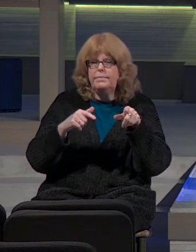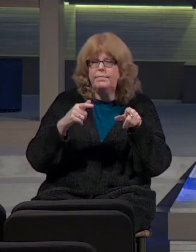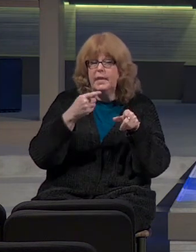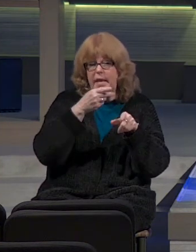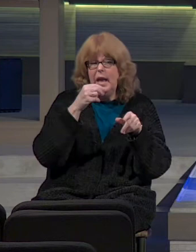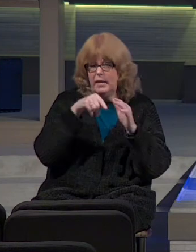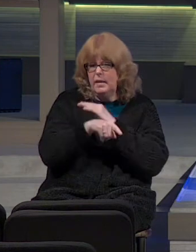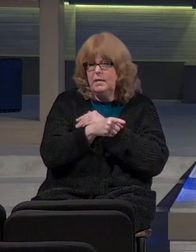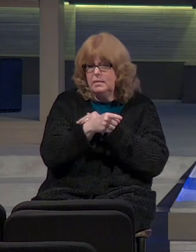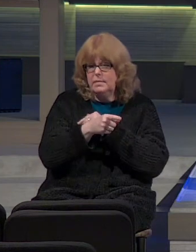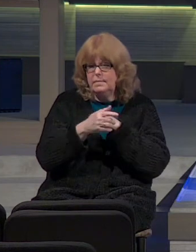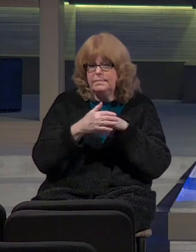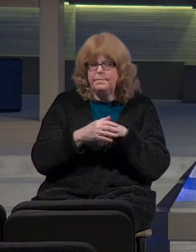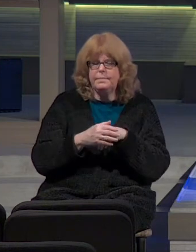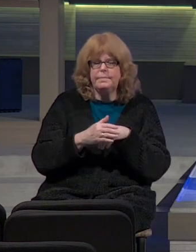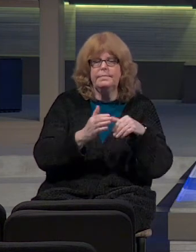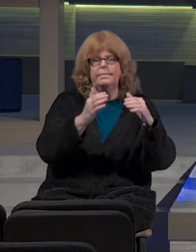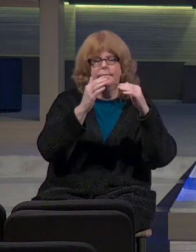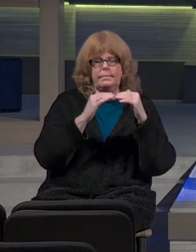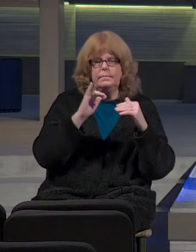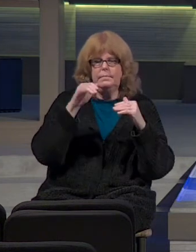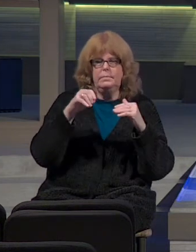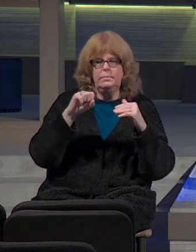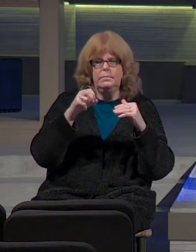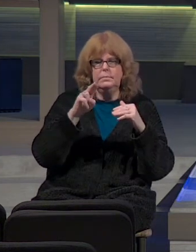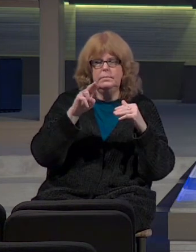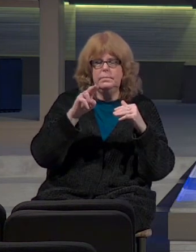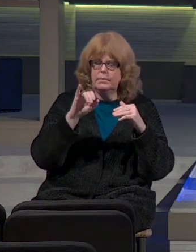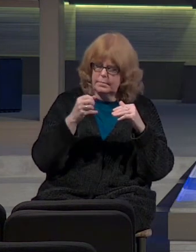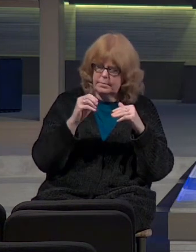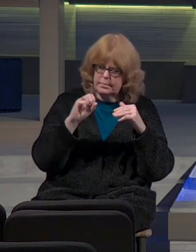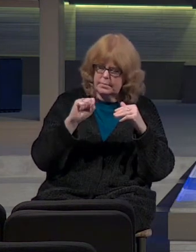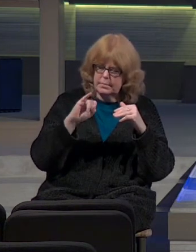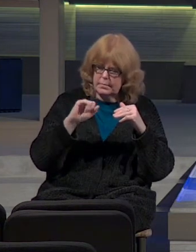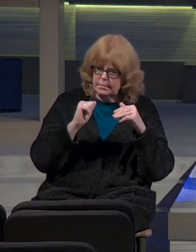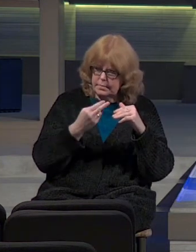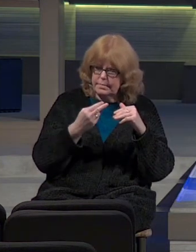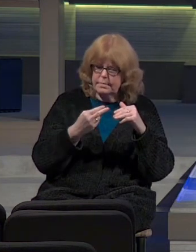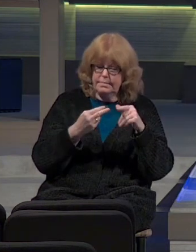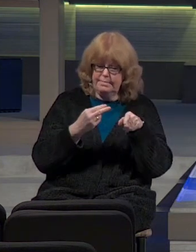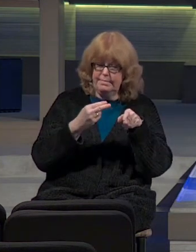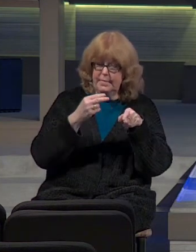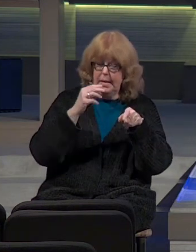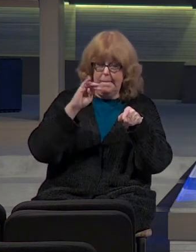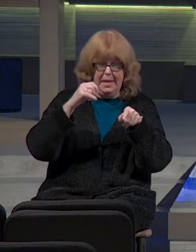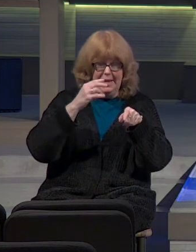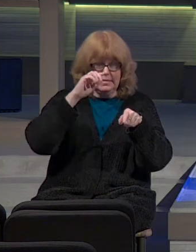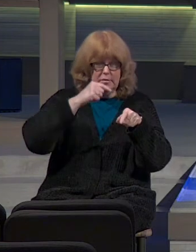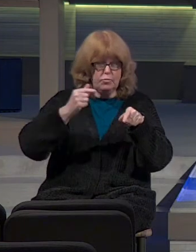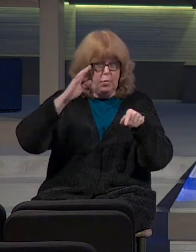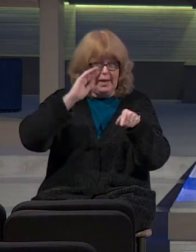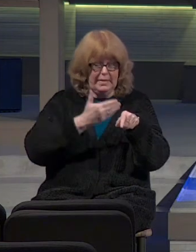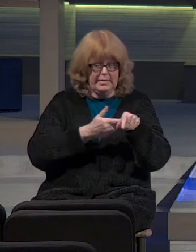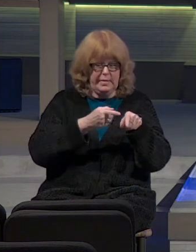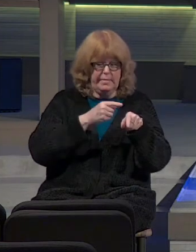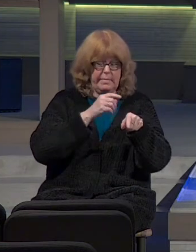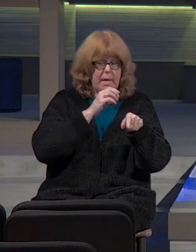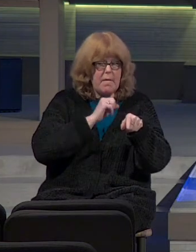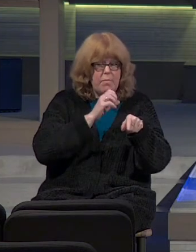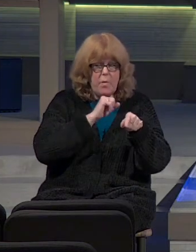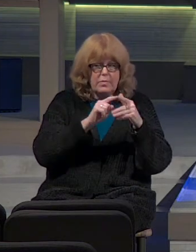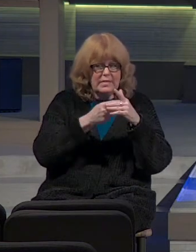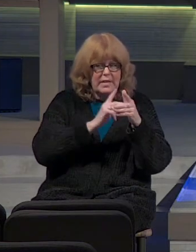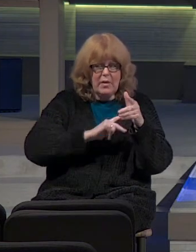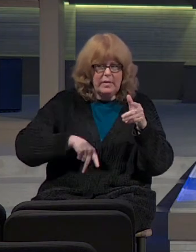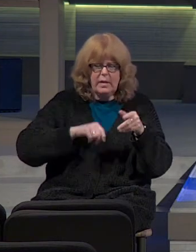death. Josiah, the very next king, Manasseh's grandson now, was eight years old